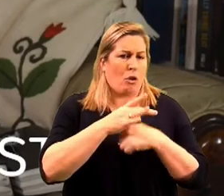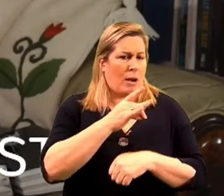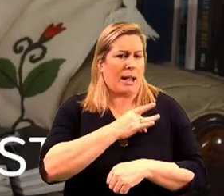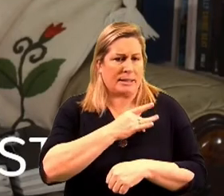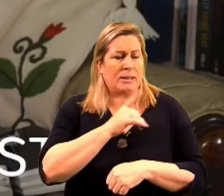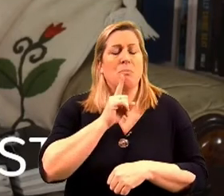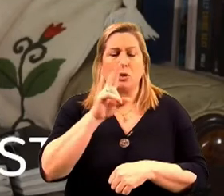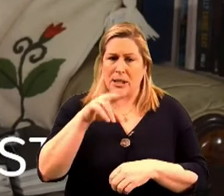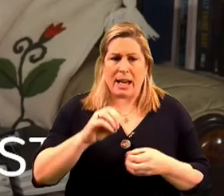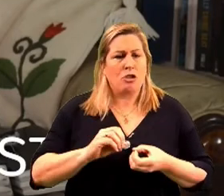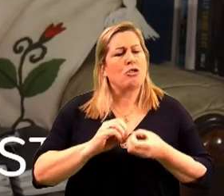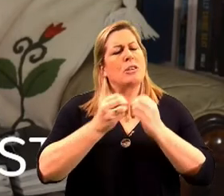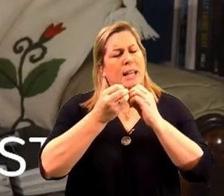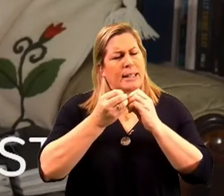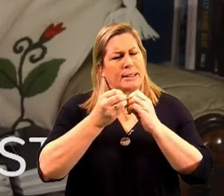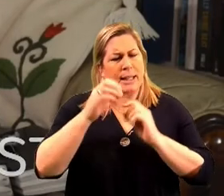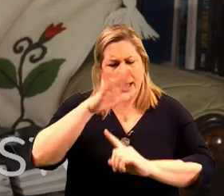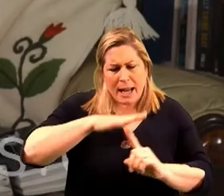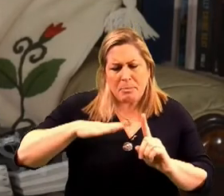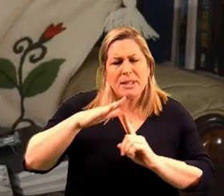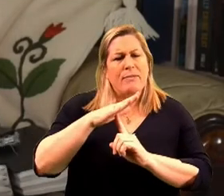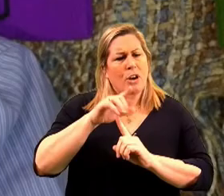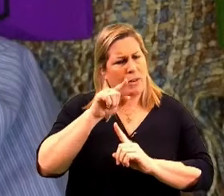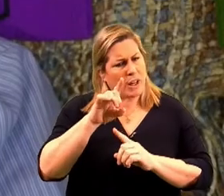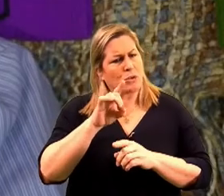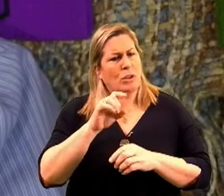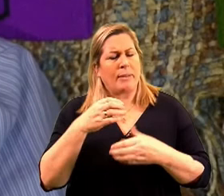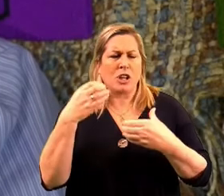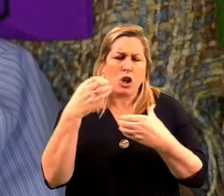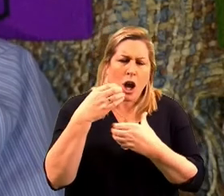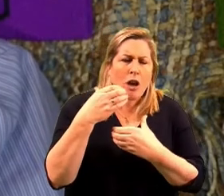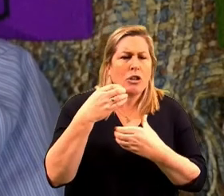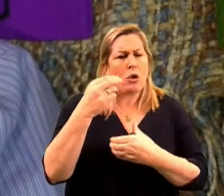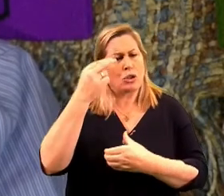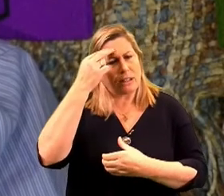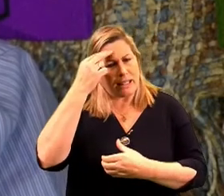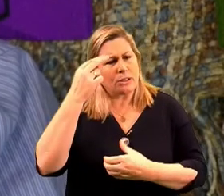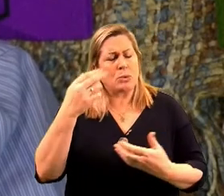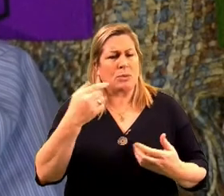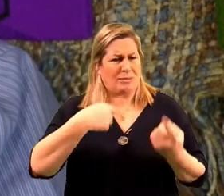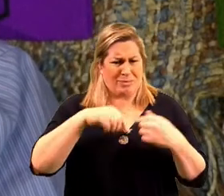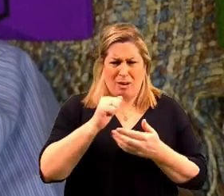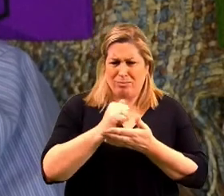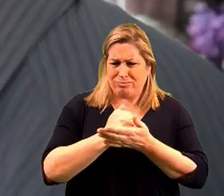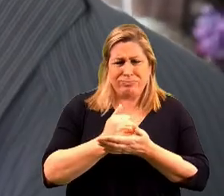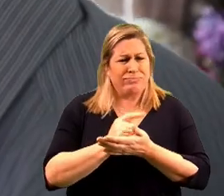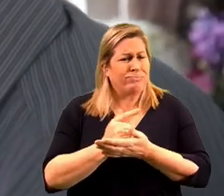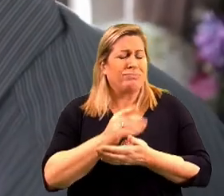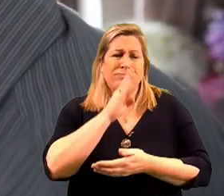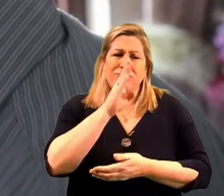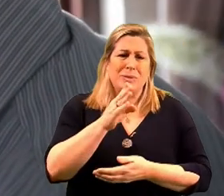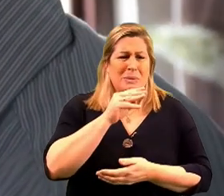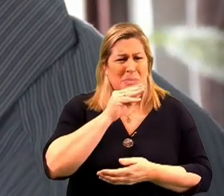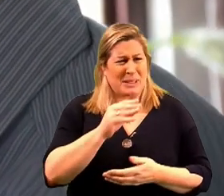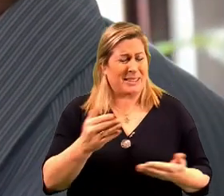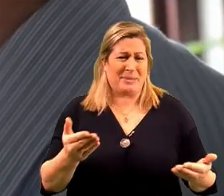of that sort of caring understanding kindness sexuality and orientation and everything else is totally central